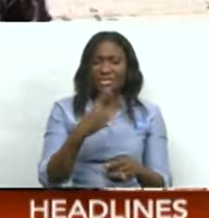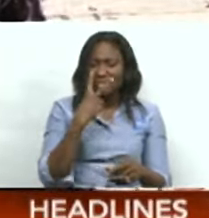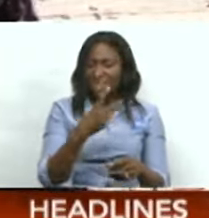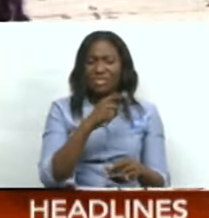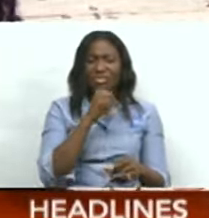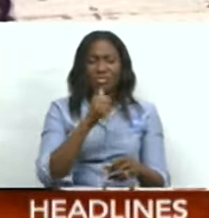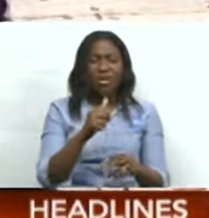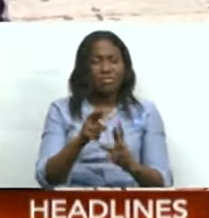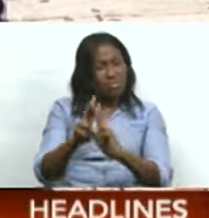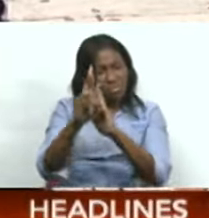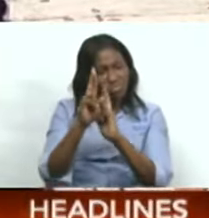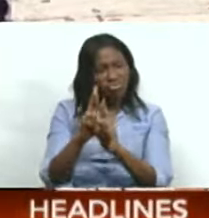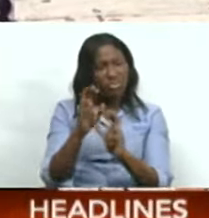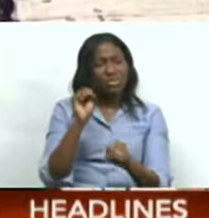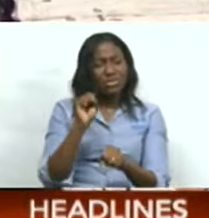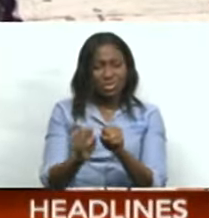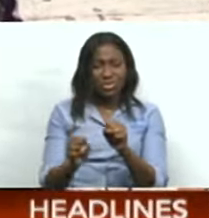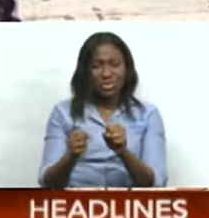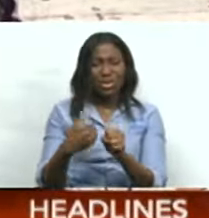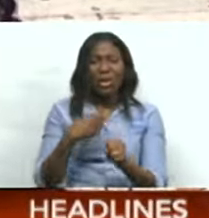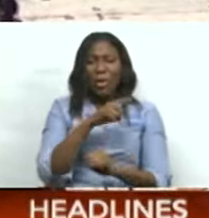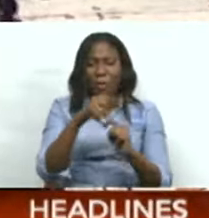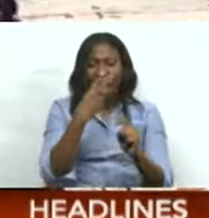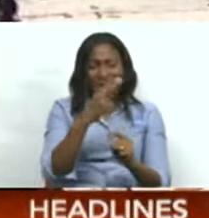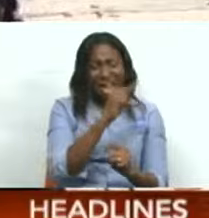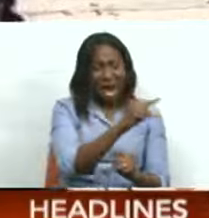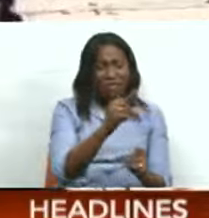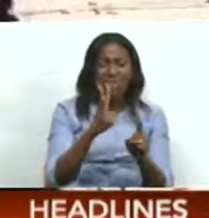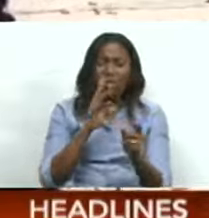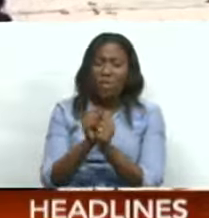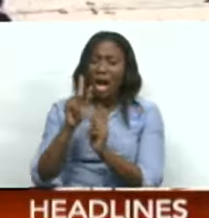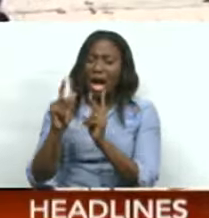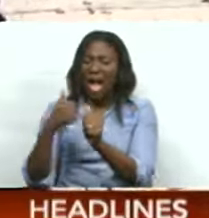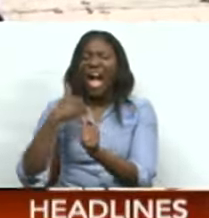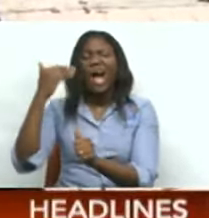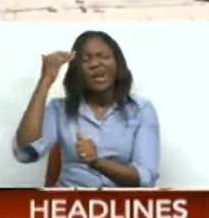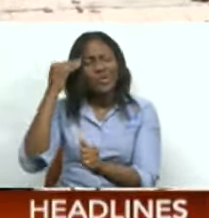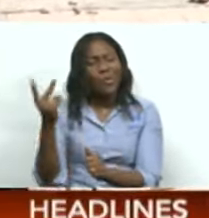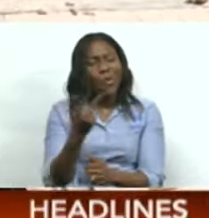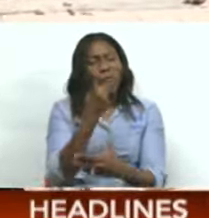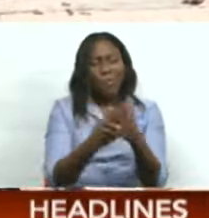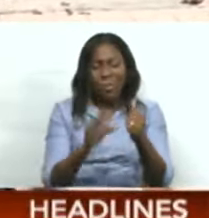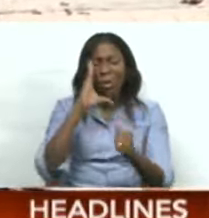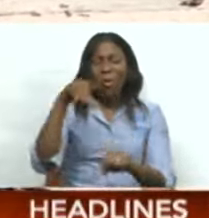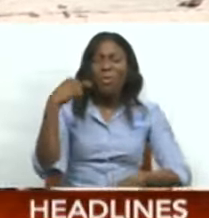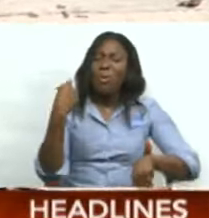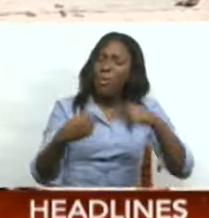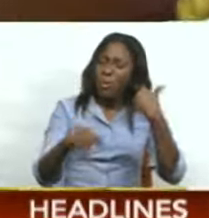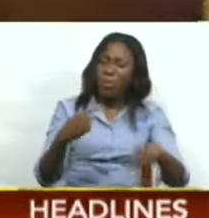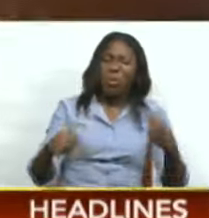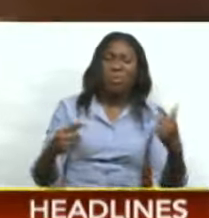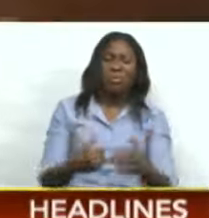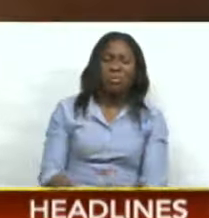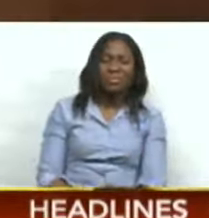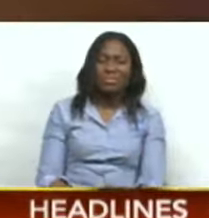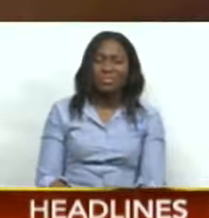what led people to believe that on this occasion this would have worked? I was just surprised it happened so quickly.